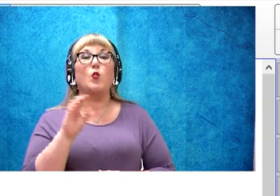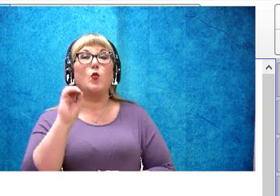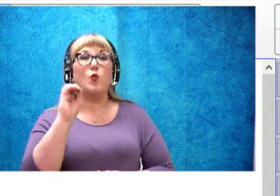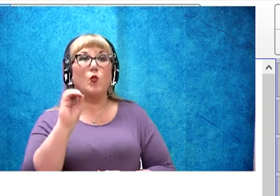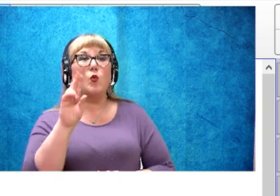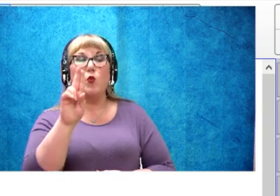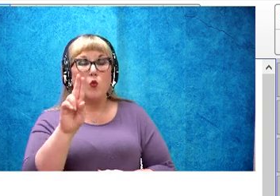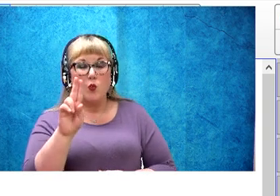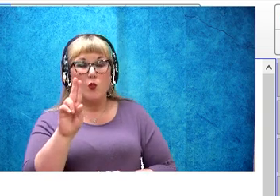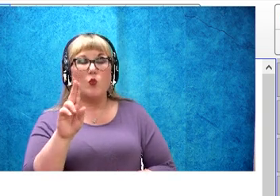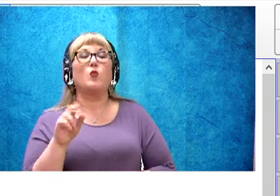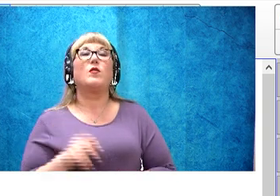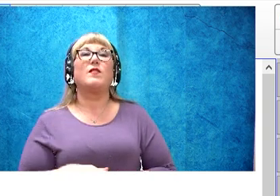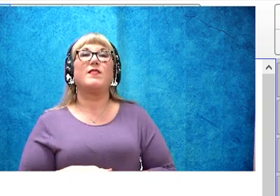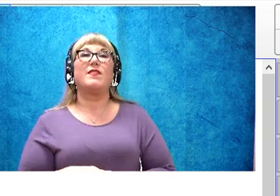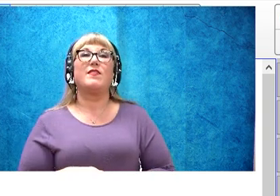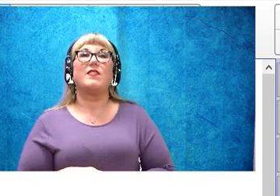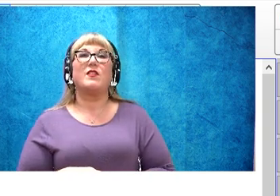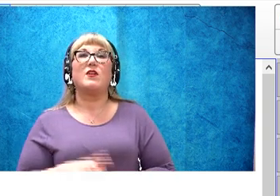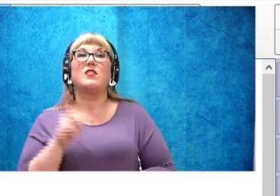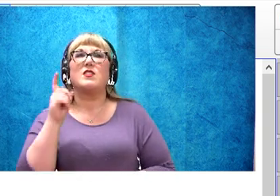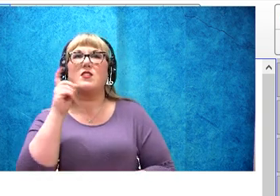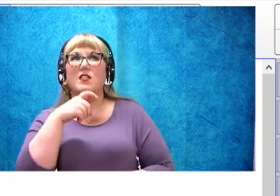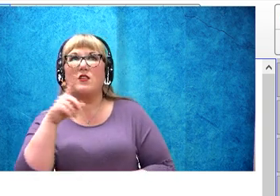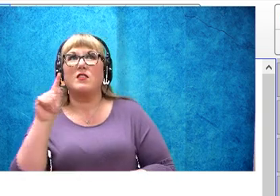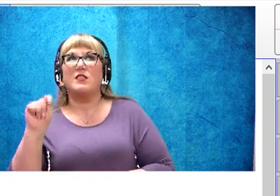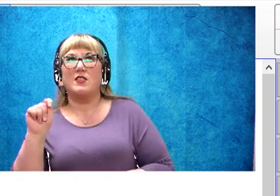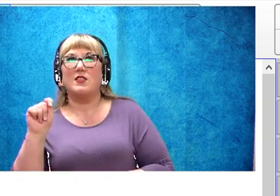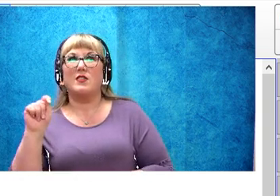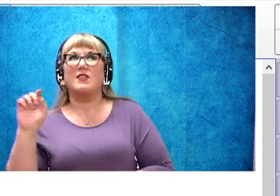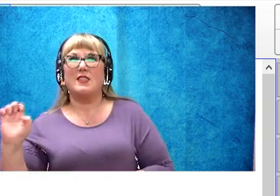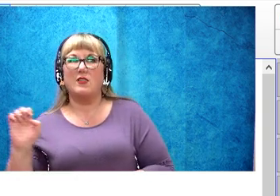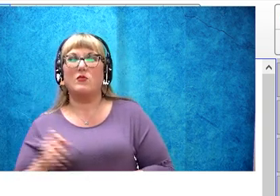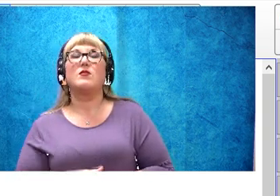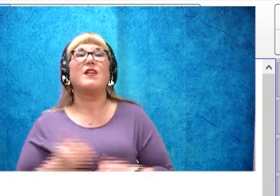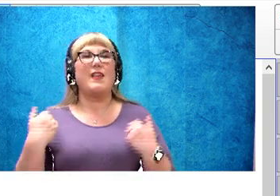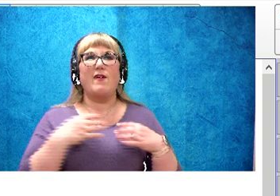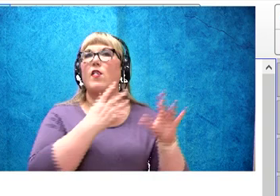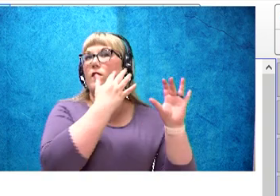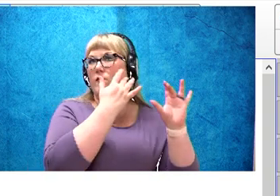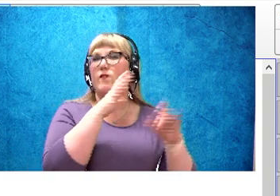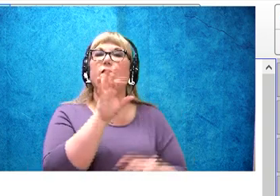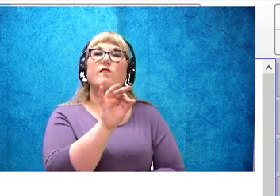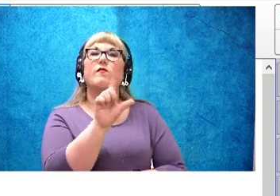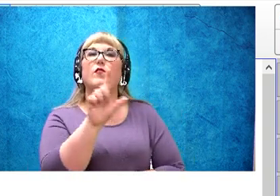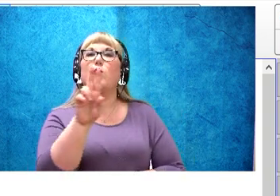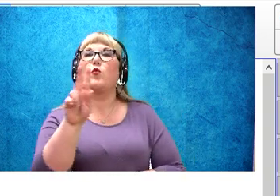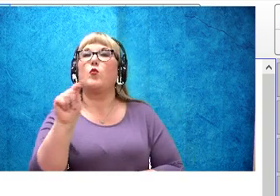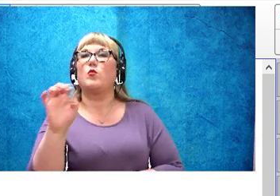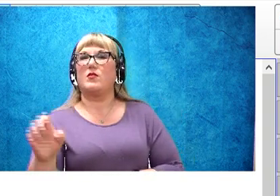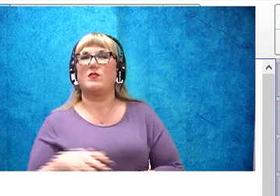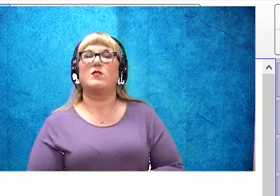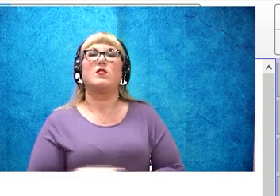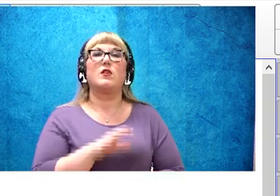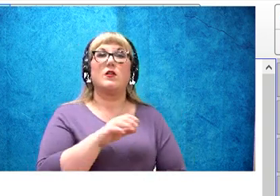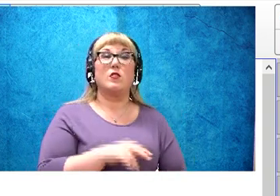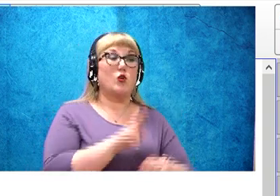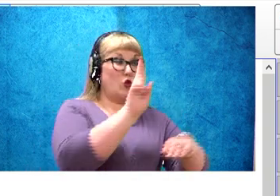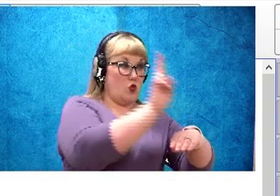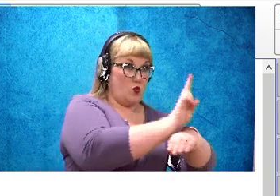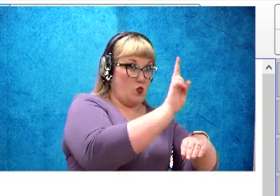sure that U is saying its oo sound and we have flute, let's read our words, use